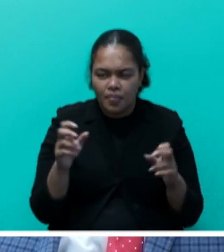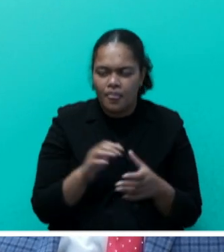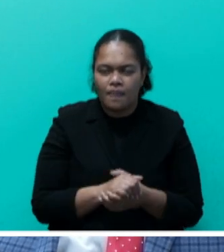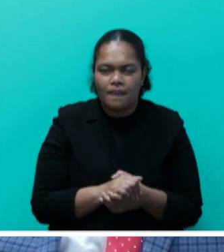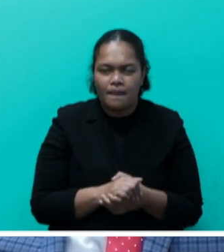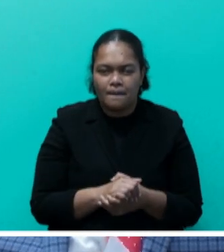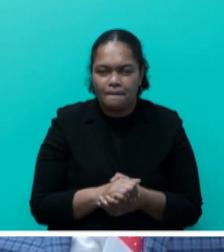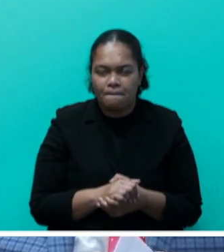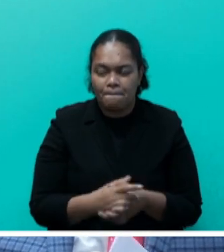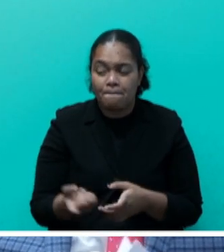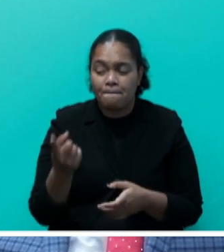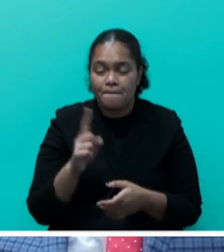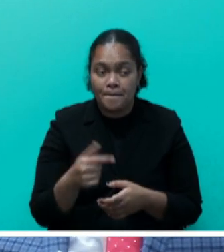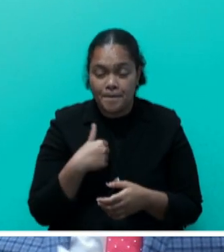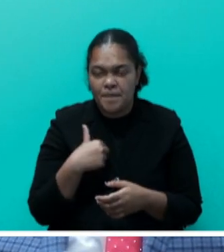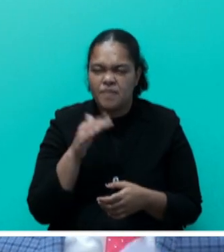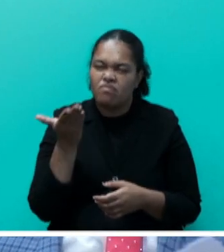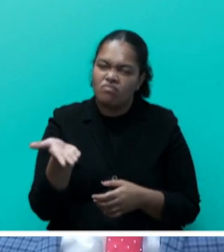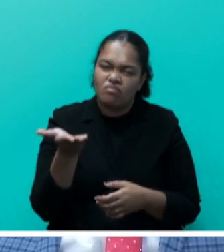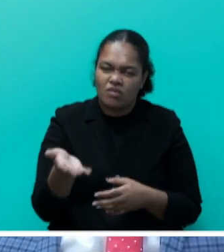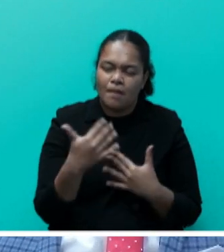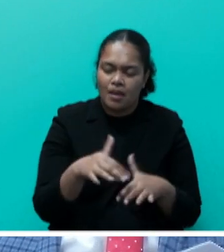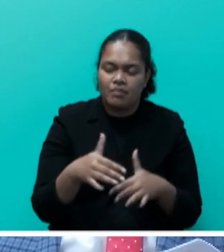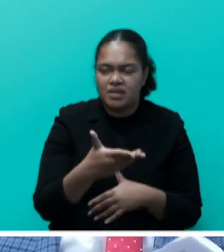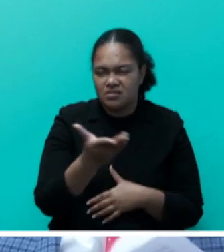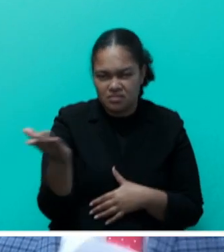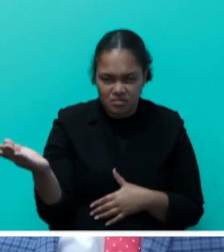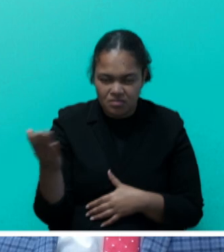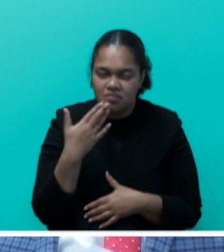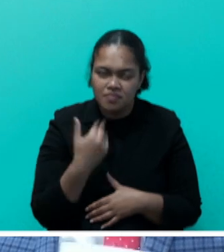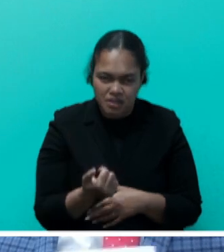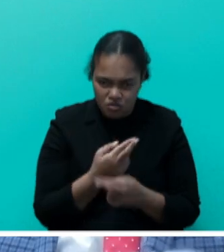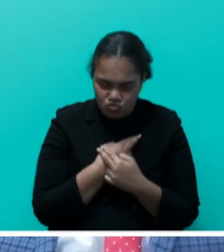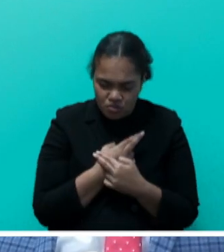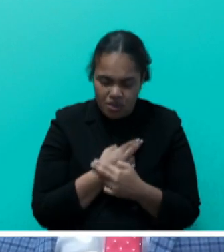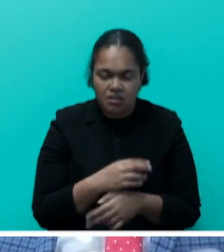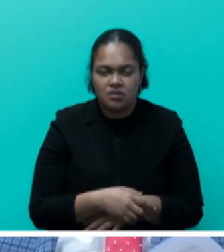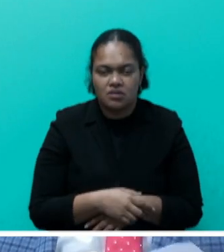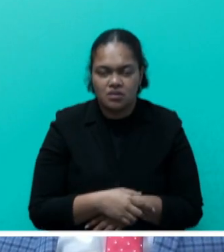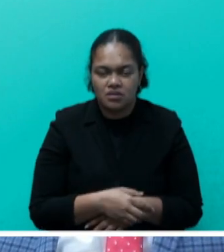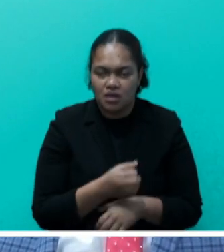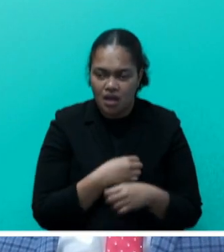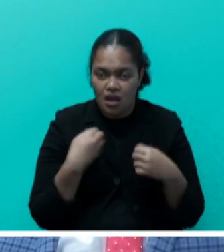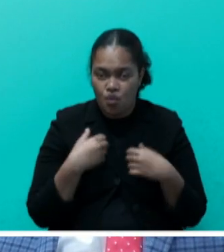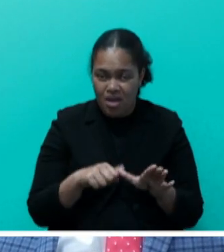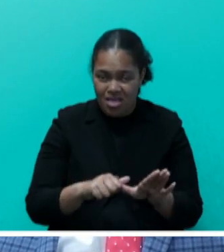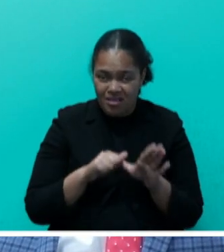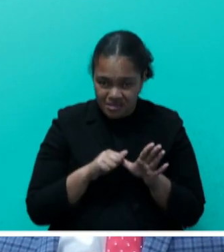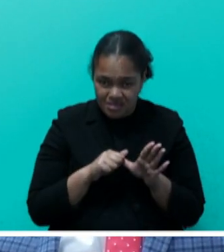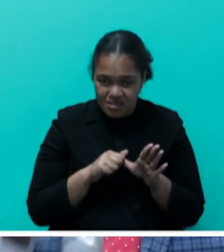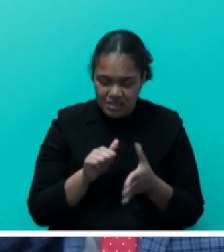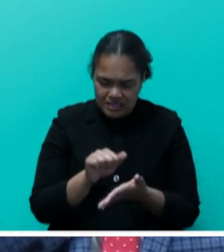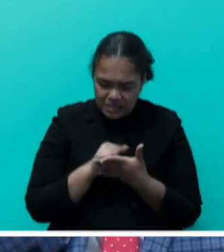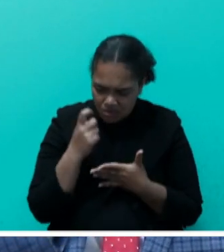and I'm requesting to the public to please respect our assets, in